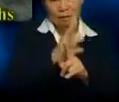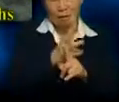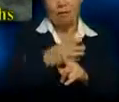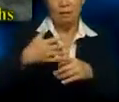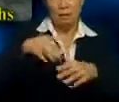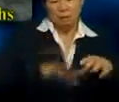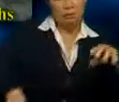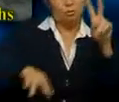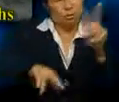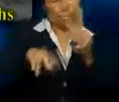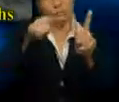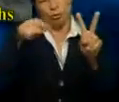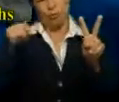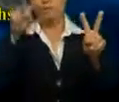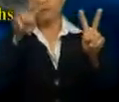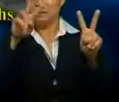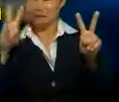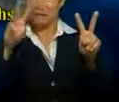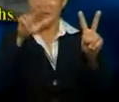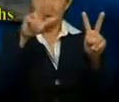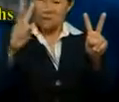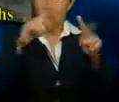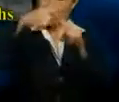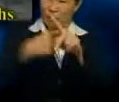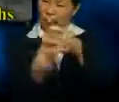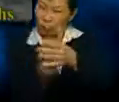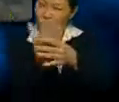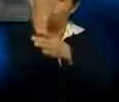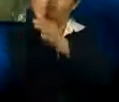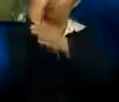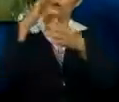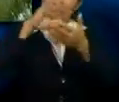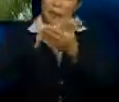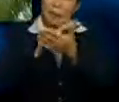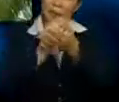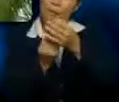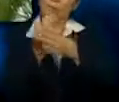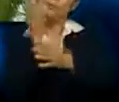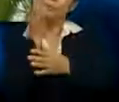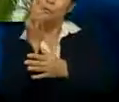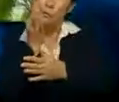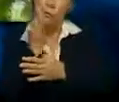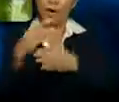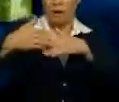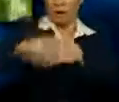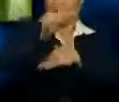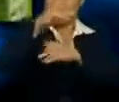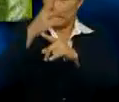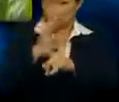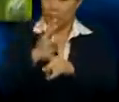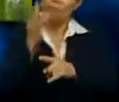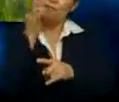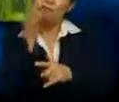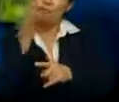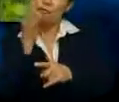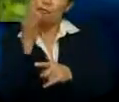somewhere between 22 to 36 months to grow the oil-bearing fruitlets. After 36 months, the fruitlets will